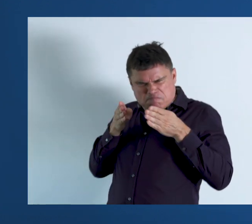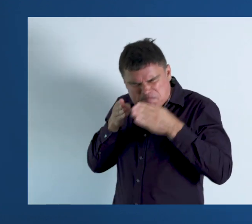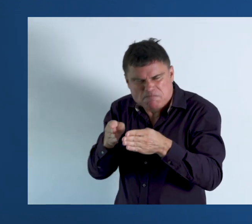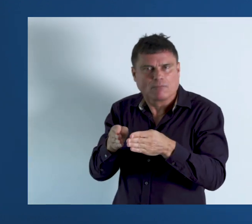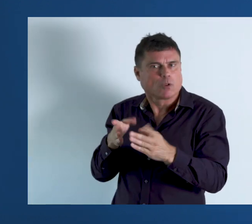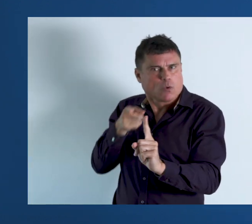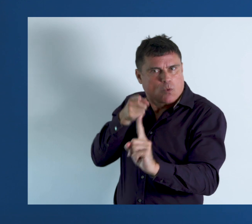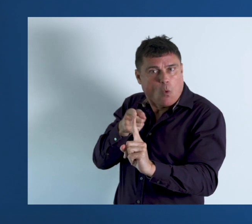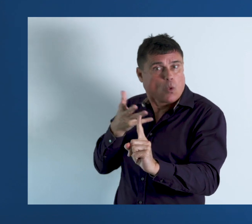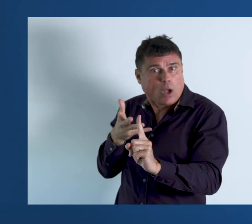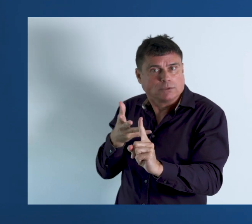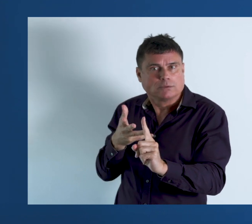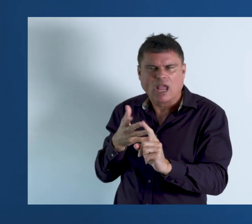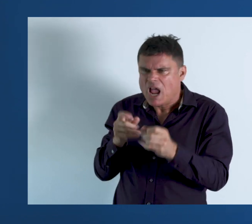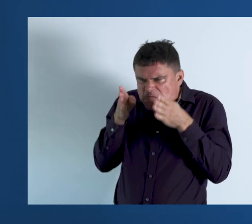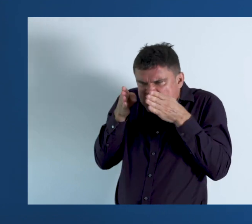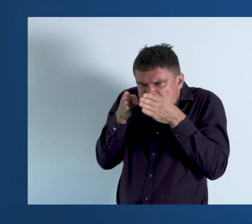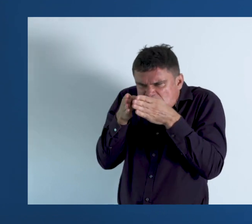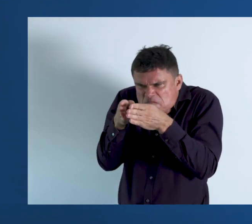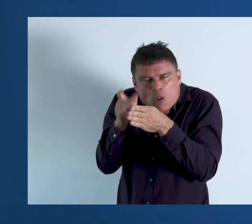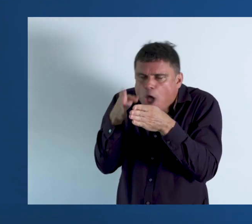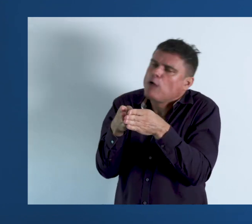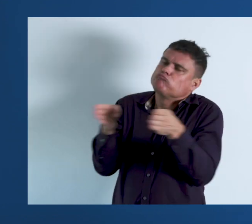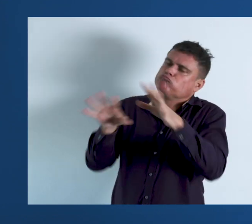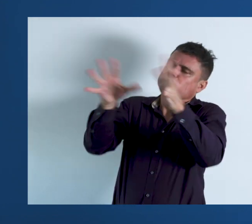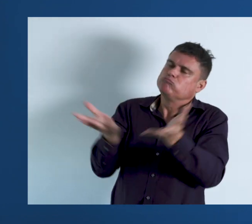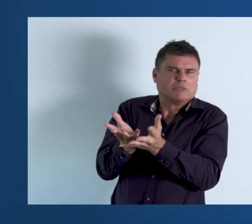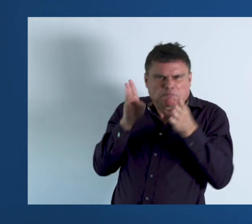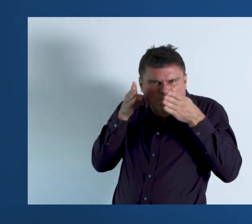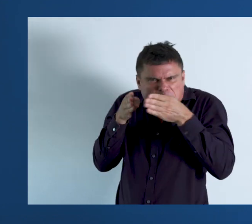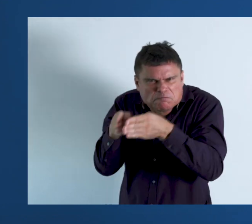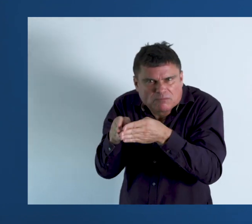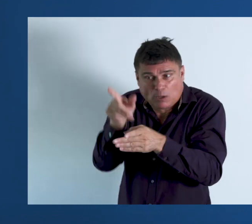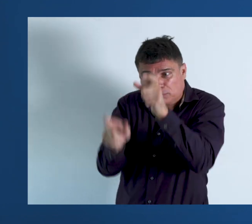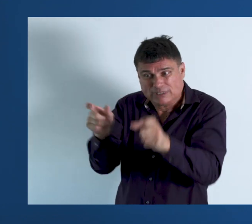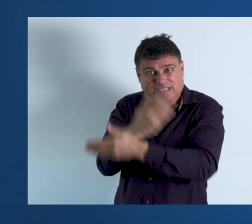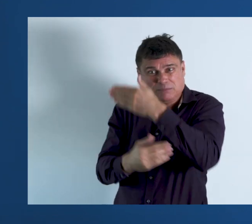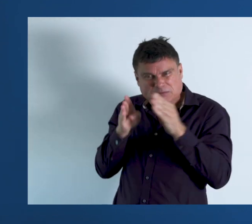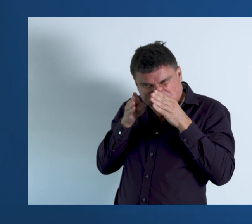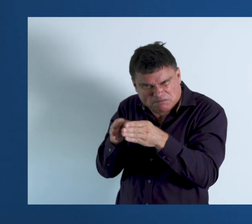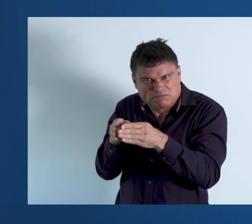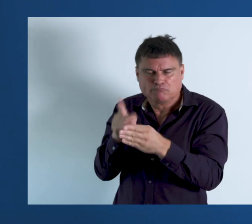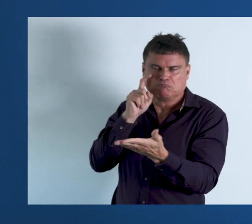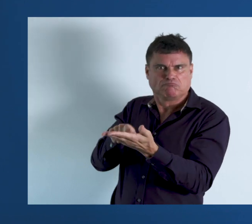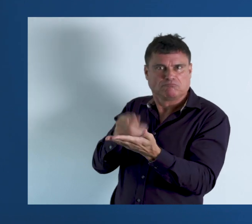objective in mind and a very narrow way of defining persons with disabilities.